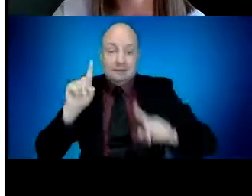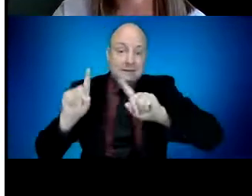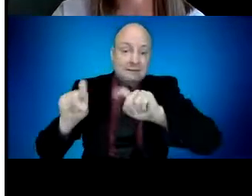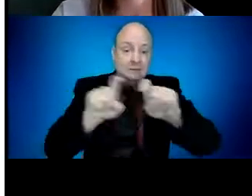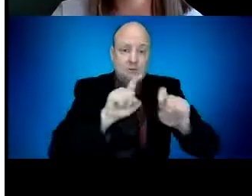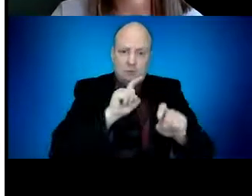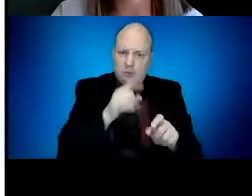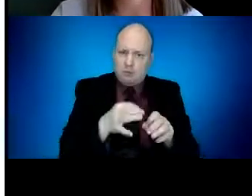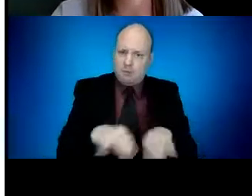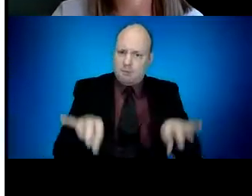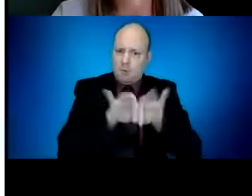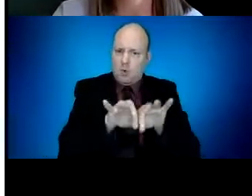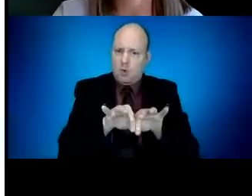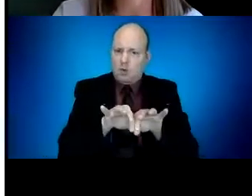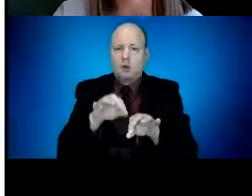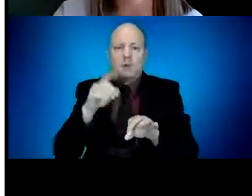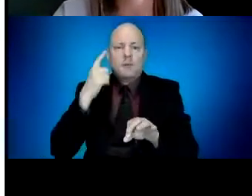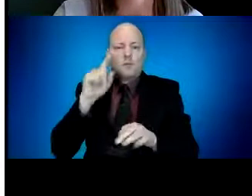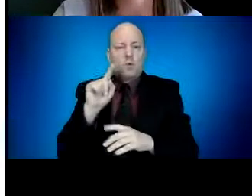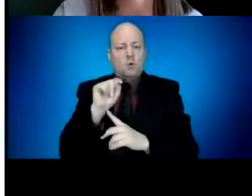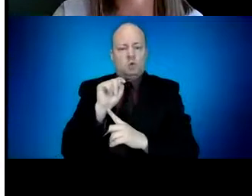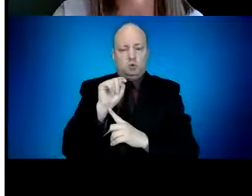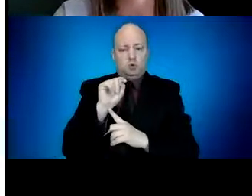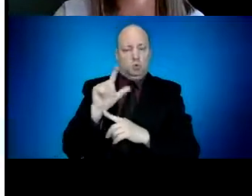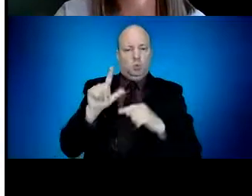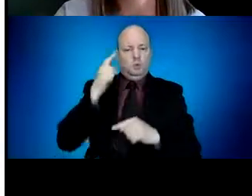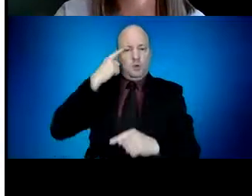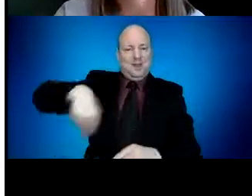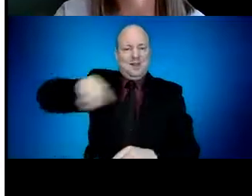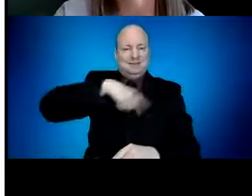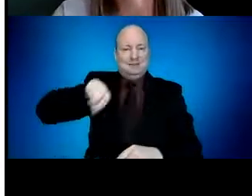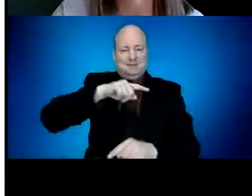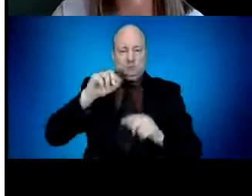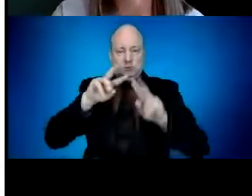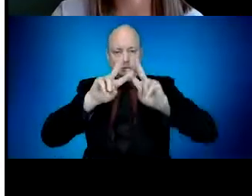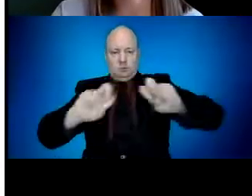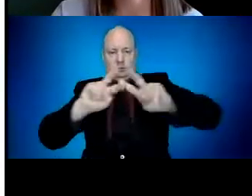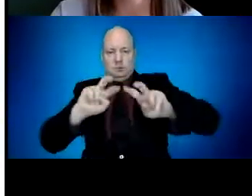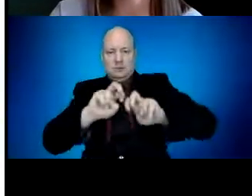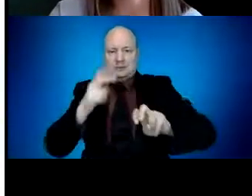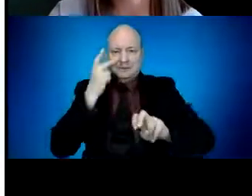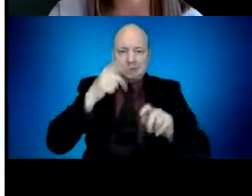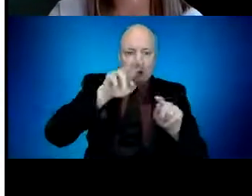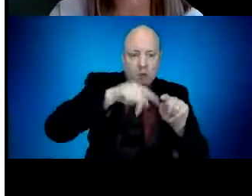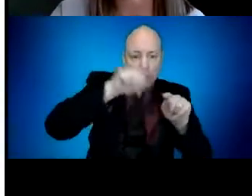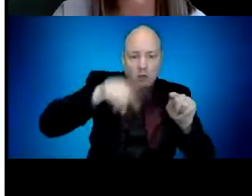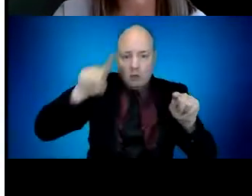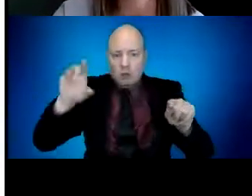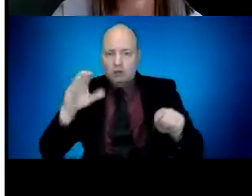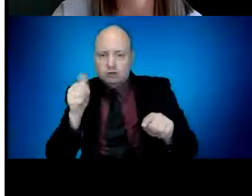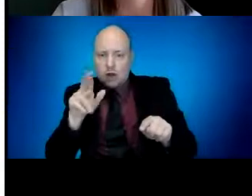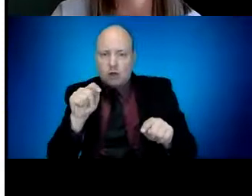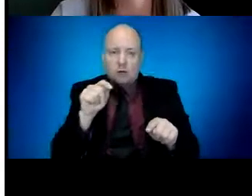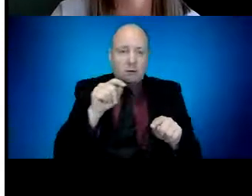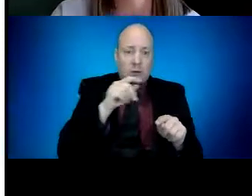but testing alone cannot control the spread of COVID-19. The two most powerful tools